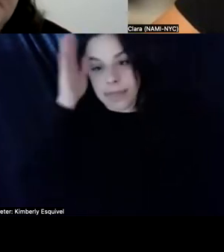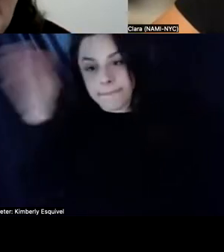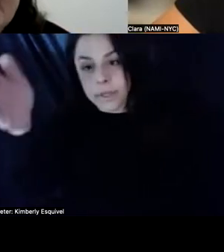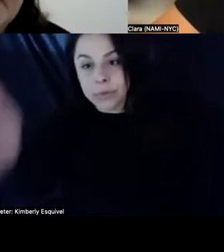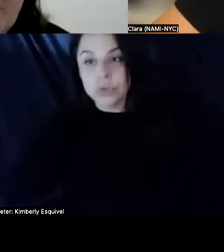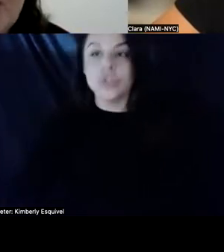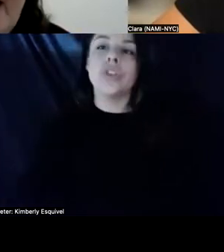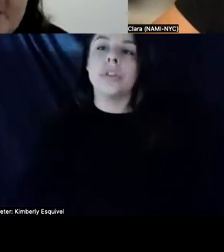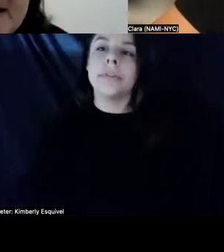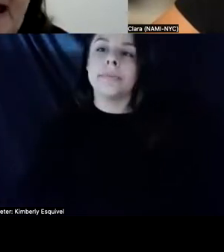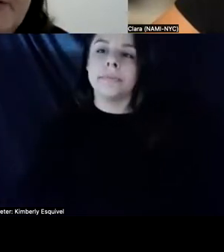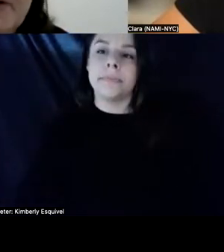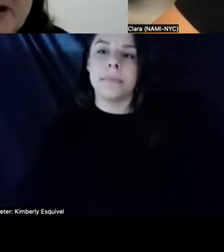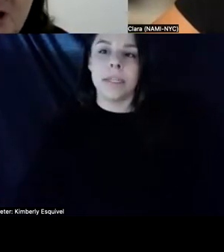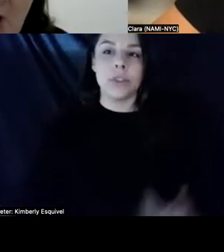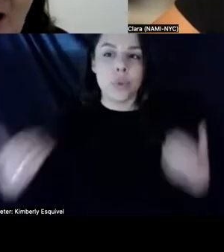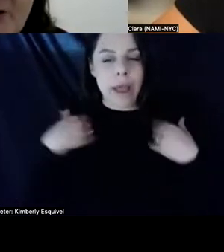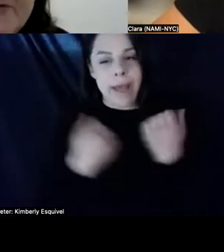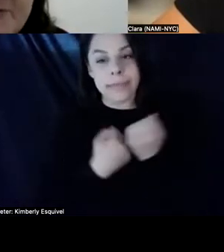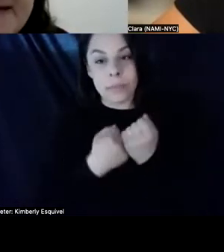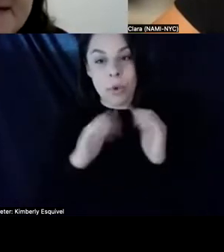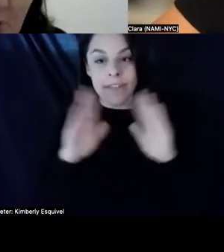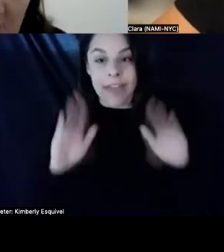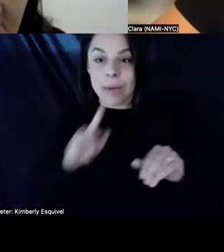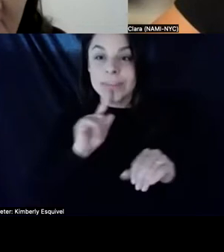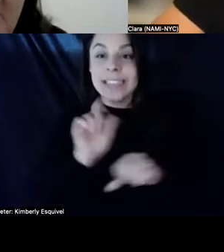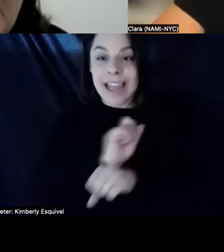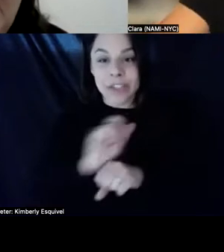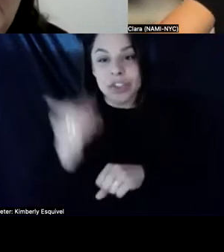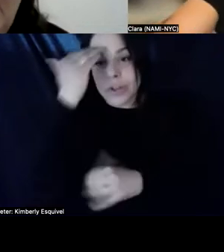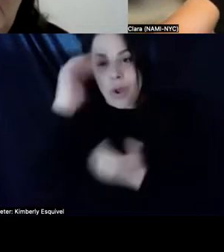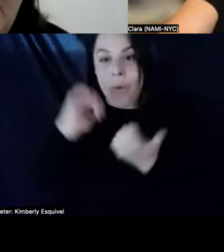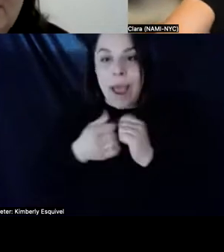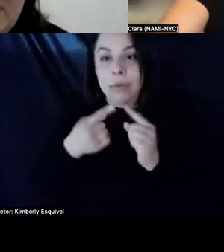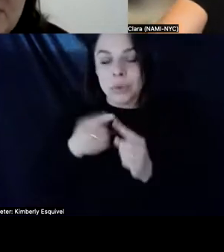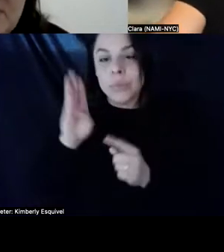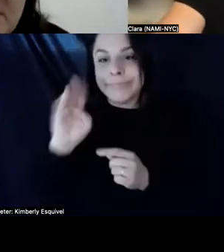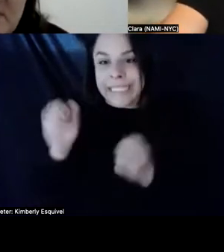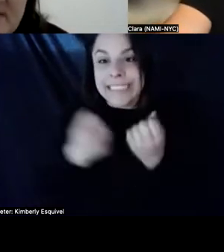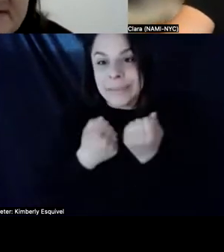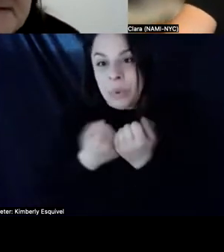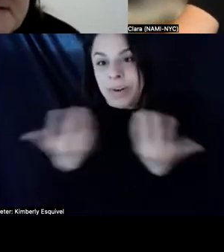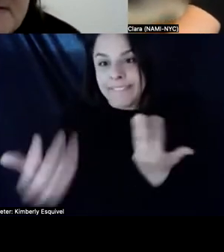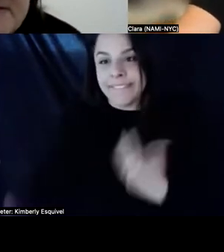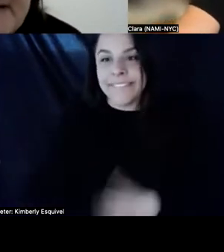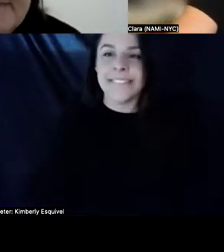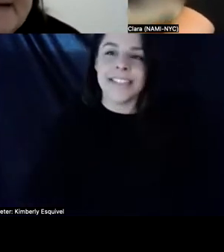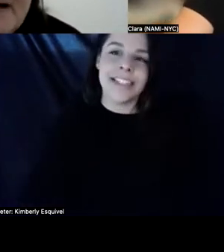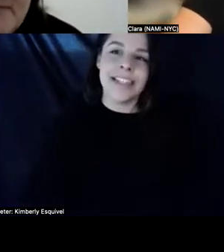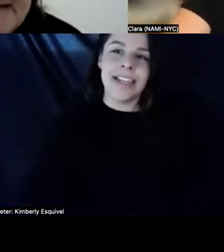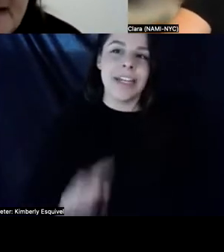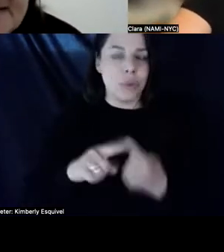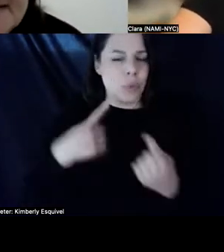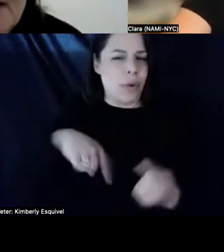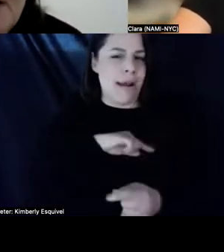to have supportive housing actually know how to be supportive. Um, it's to us, it